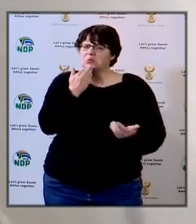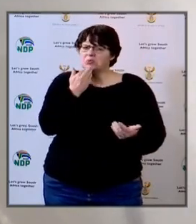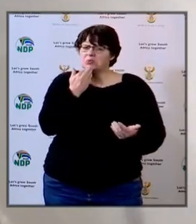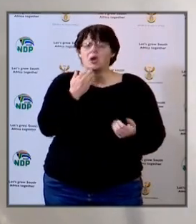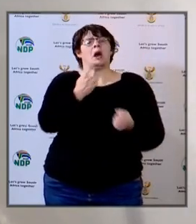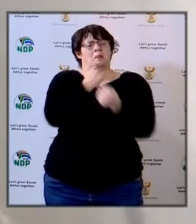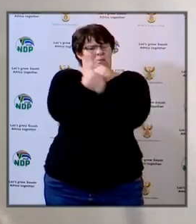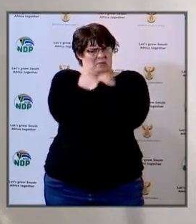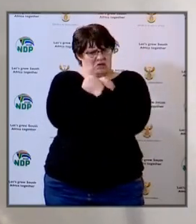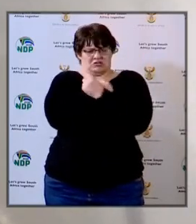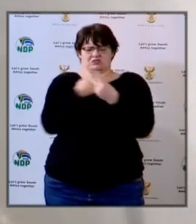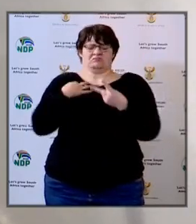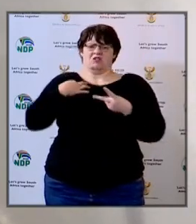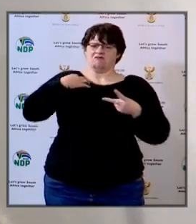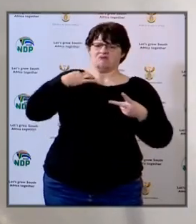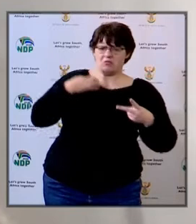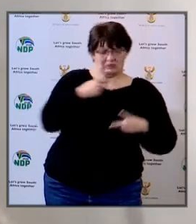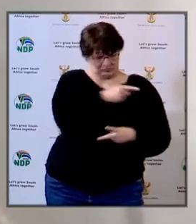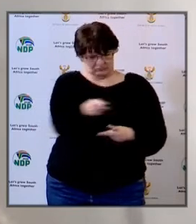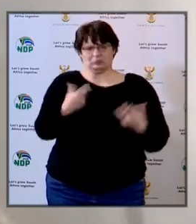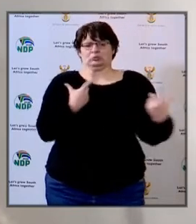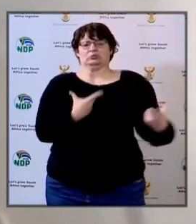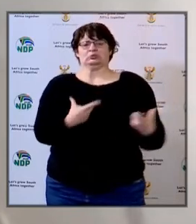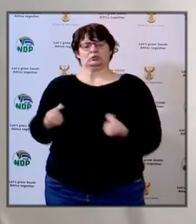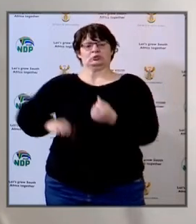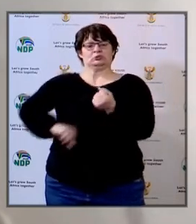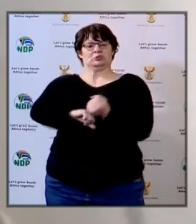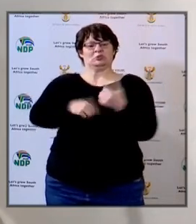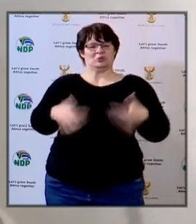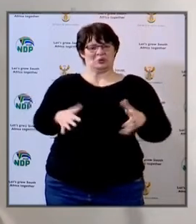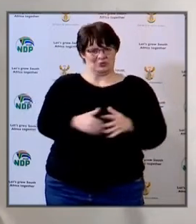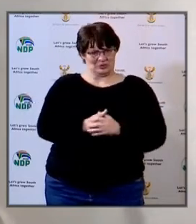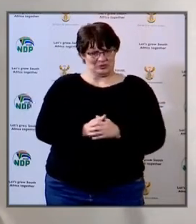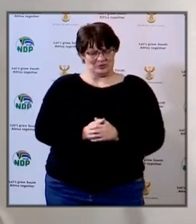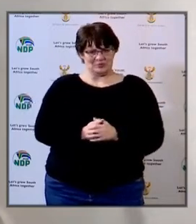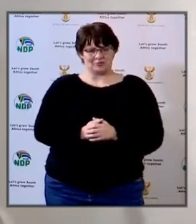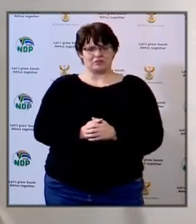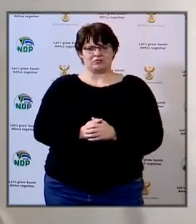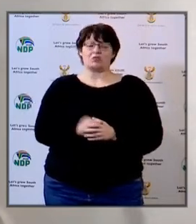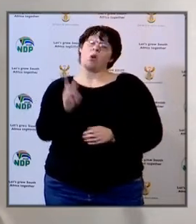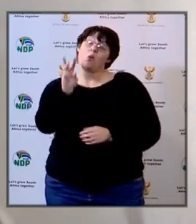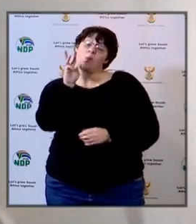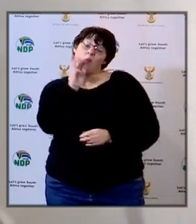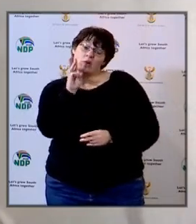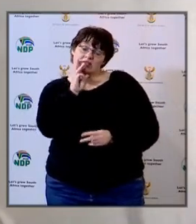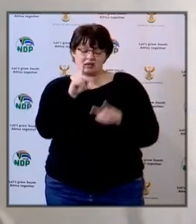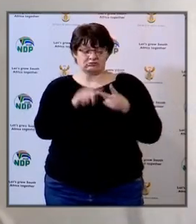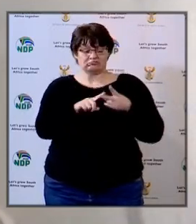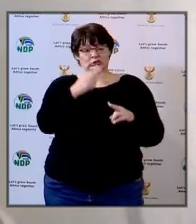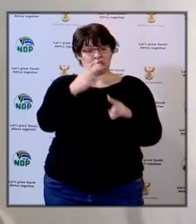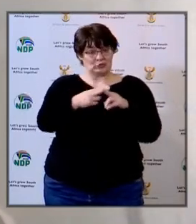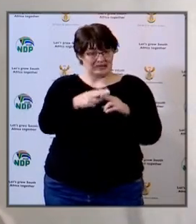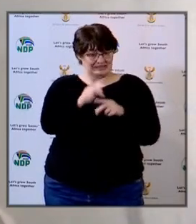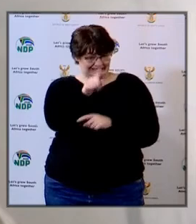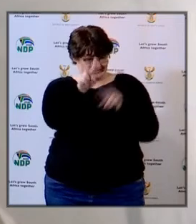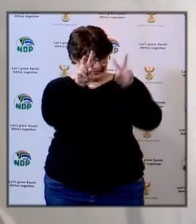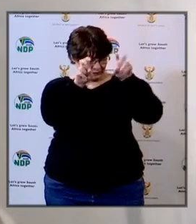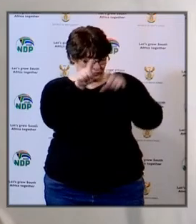by our parents and volunteers from the ground the issue on the issue of water and sanitation